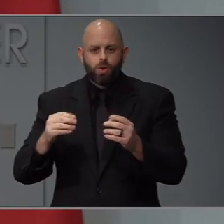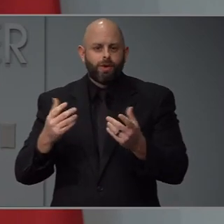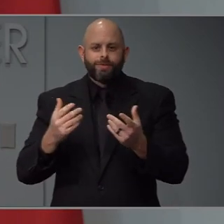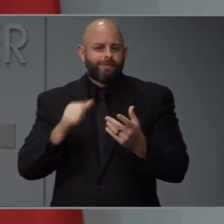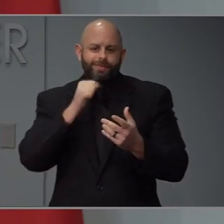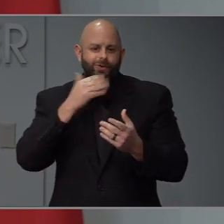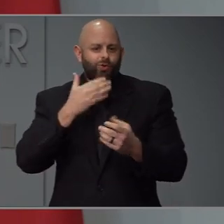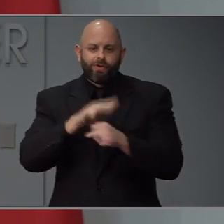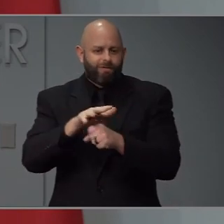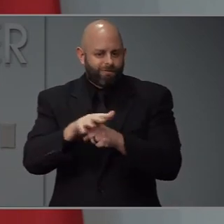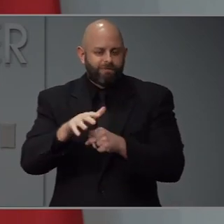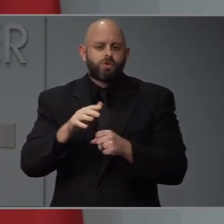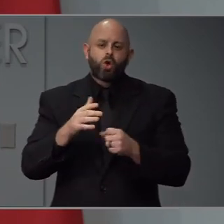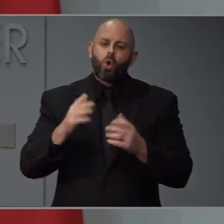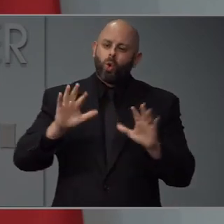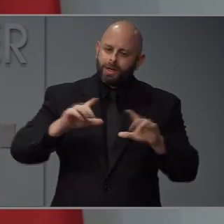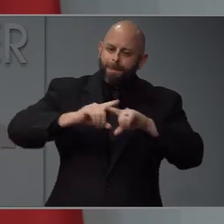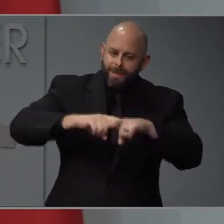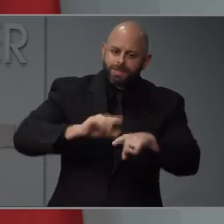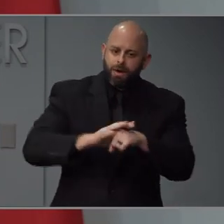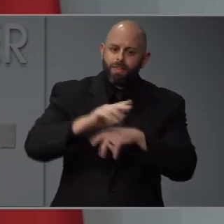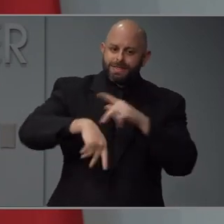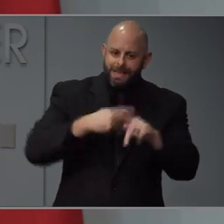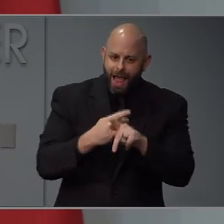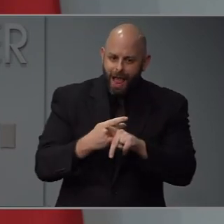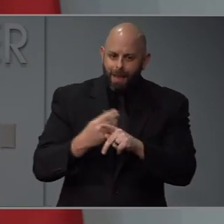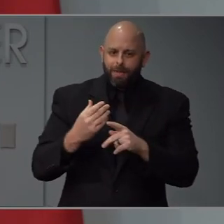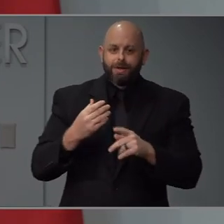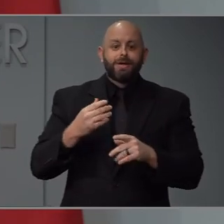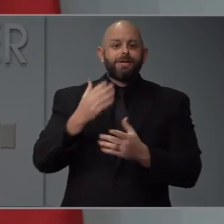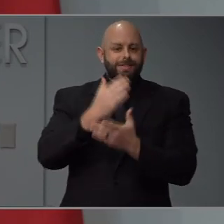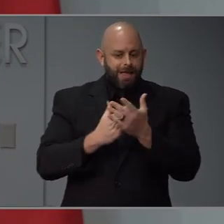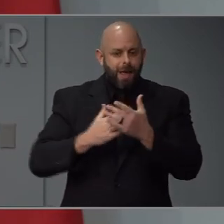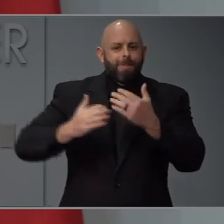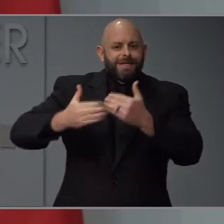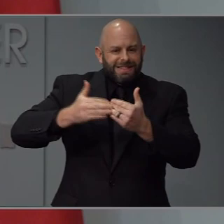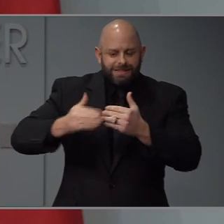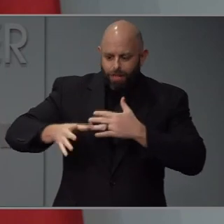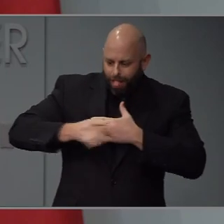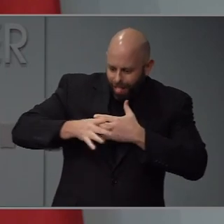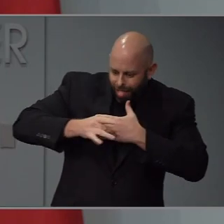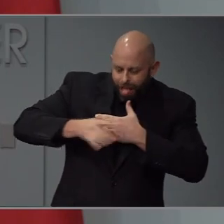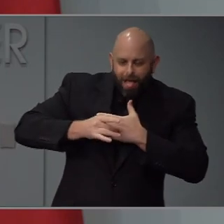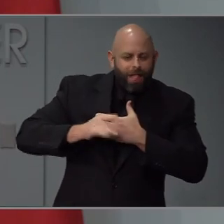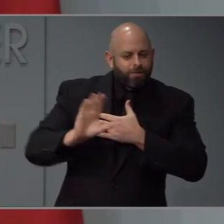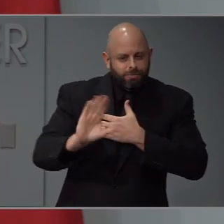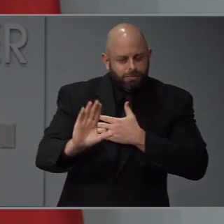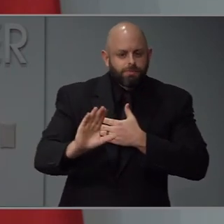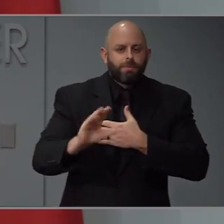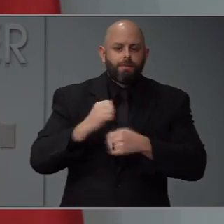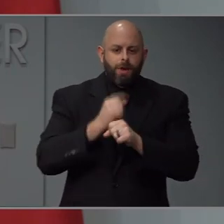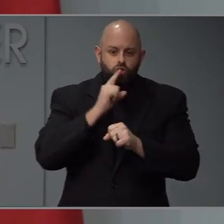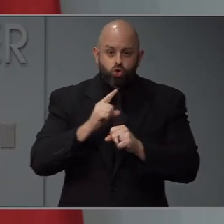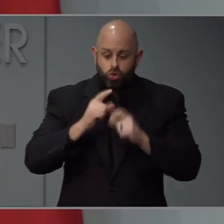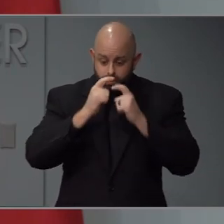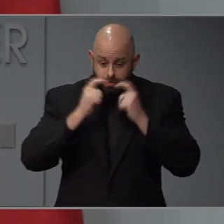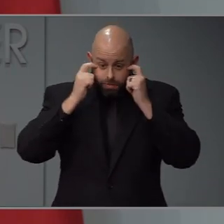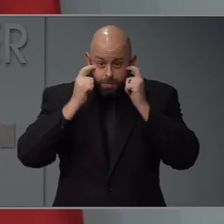So homemade masks, again, are going to be variable in terms of their ability to block